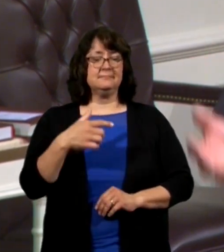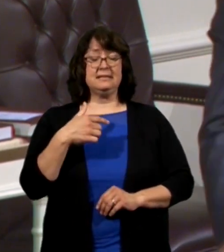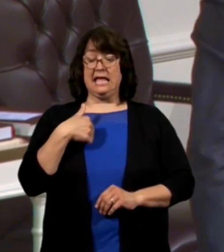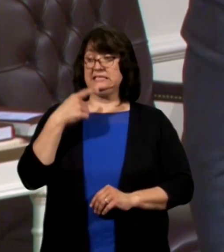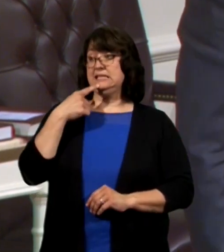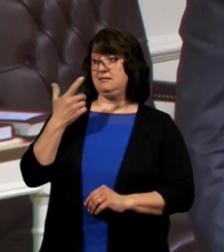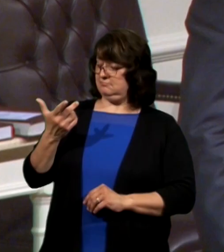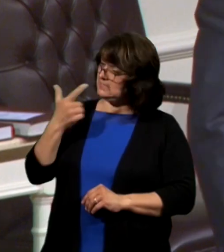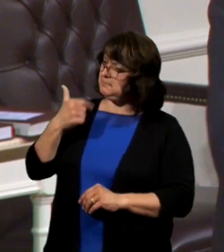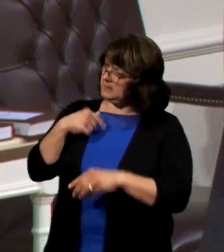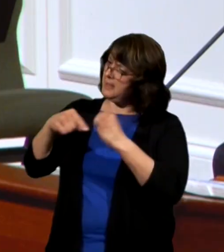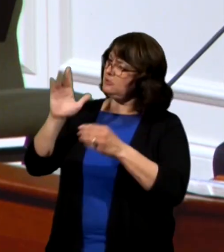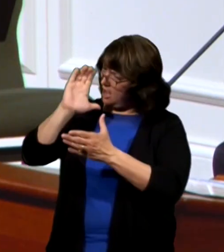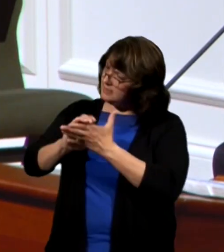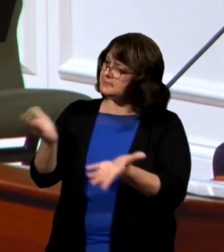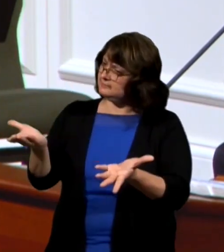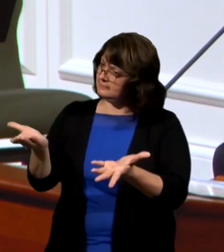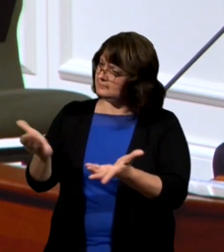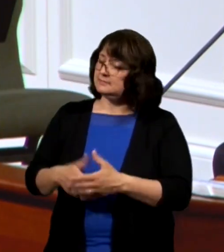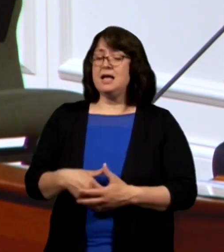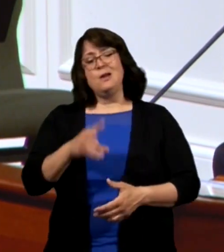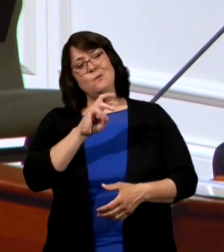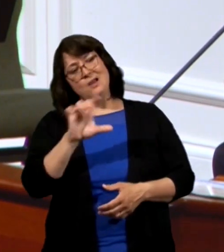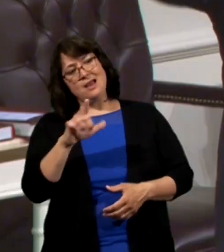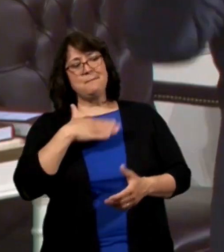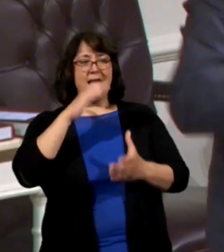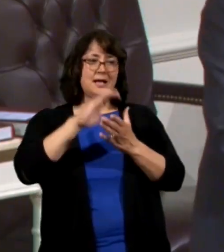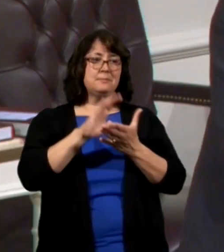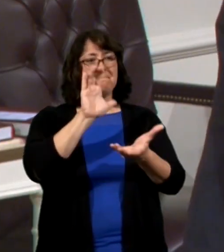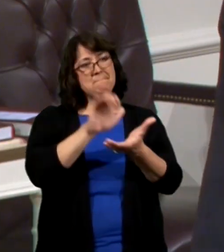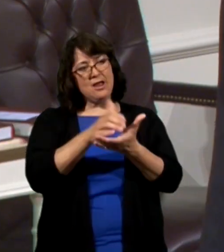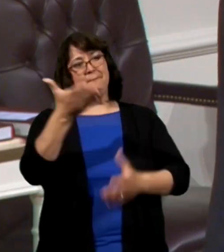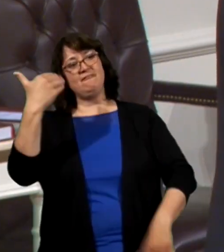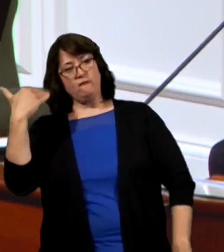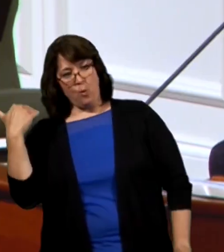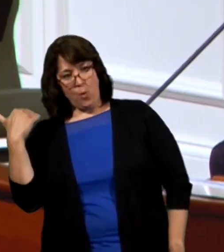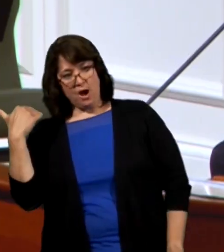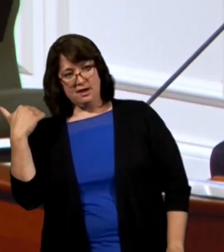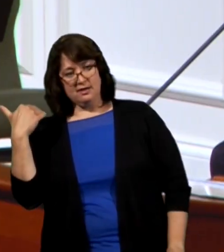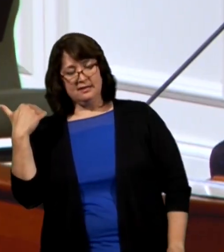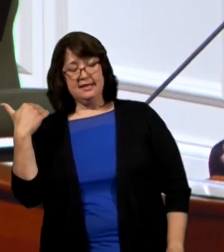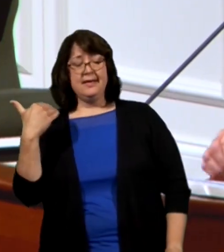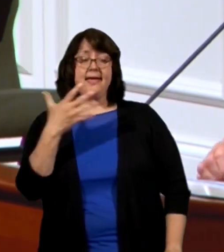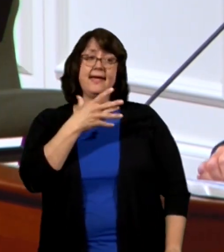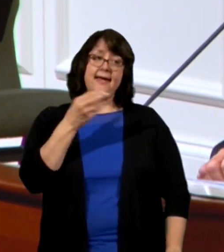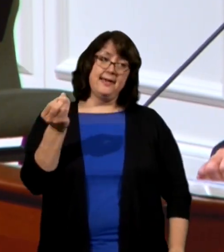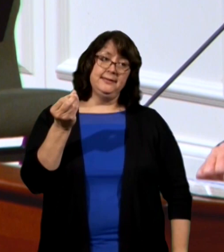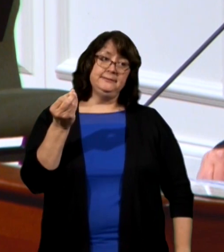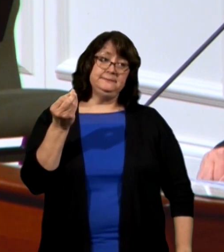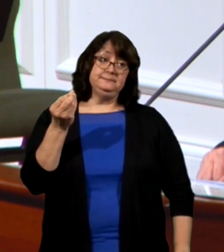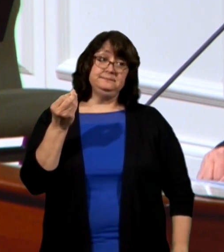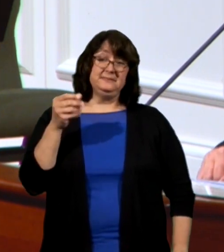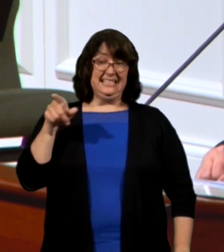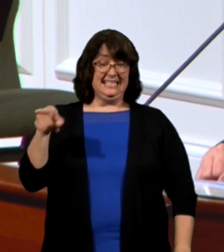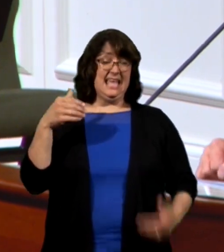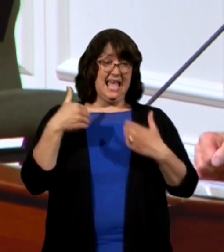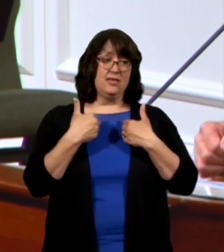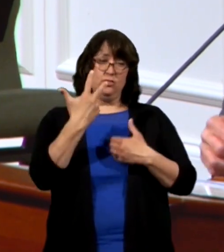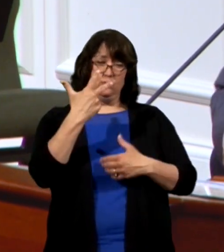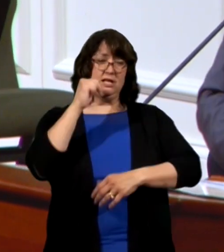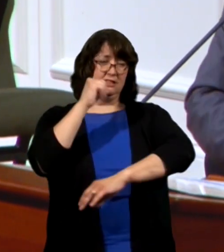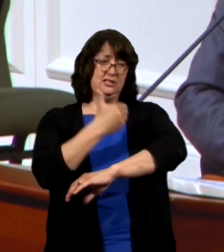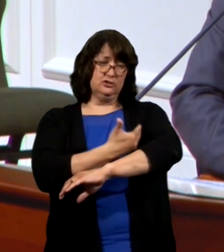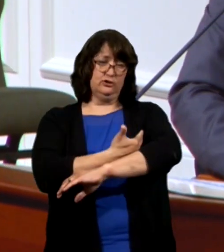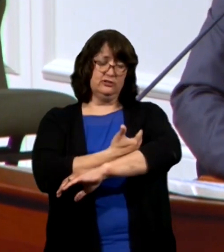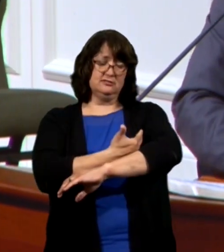I said well tell me about him well he was married before and he had three little